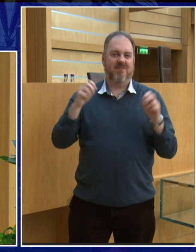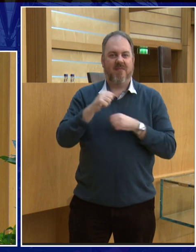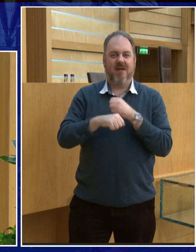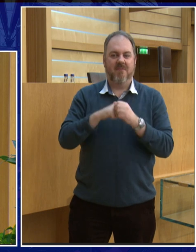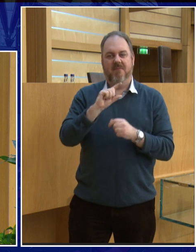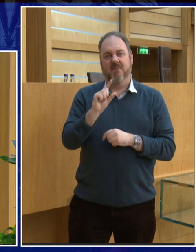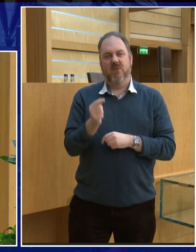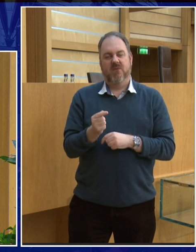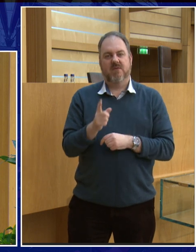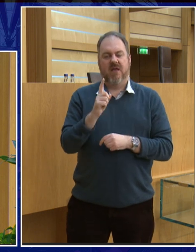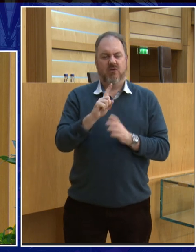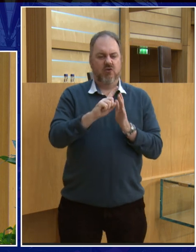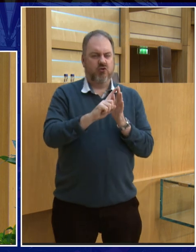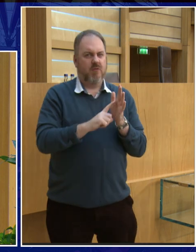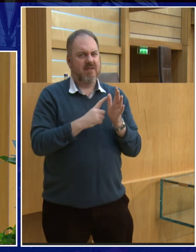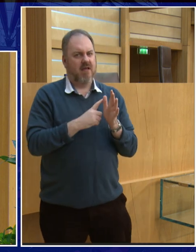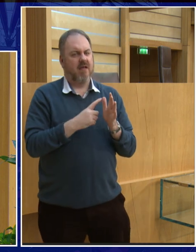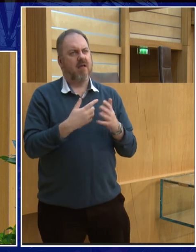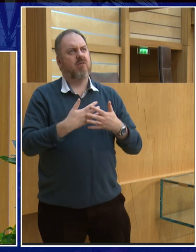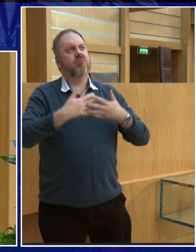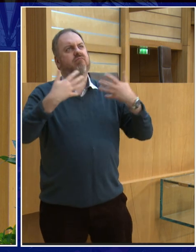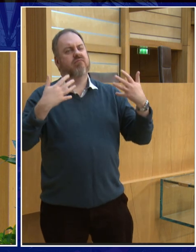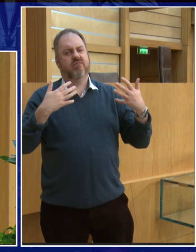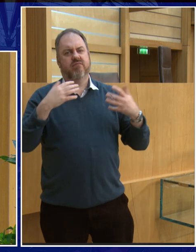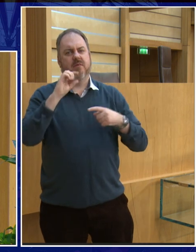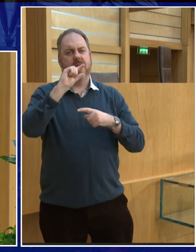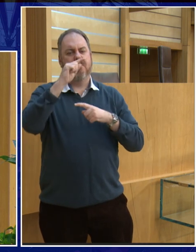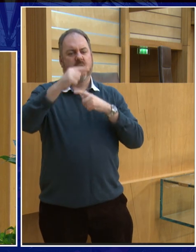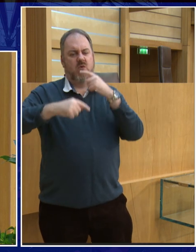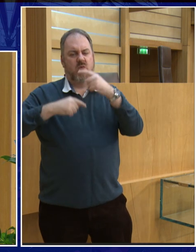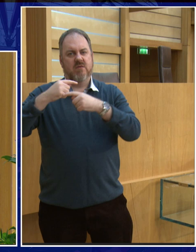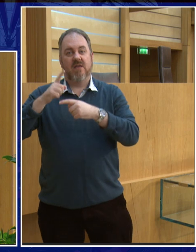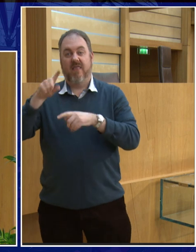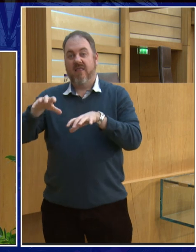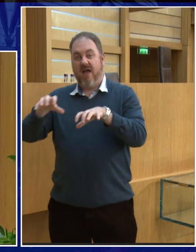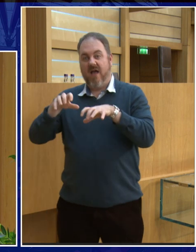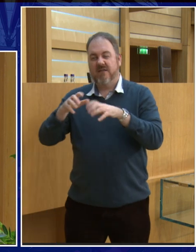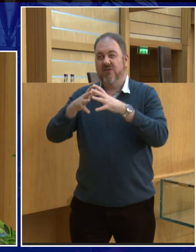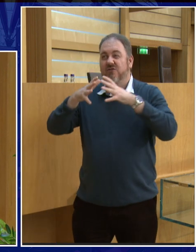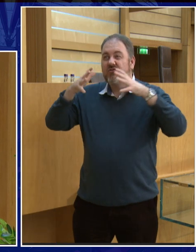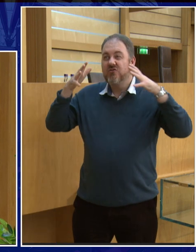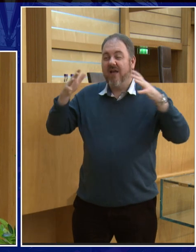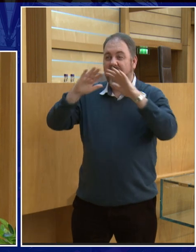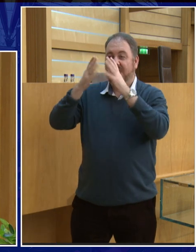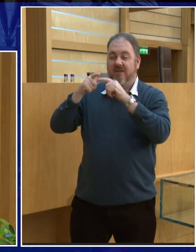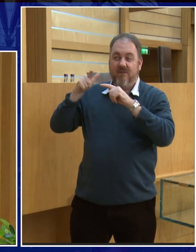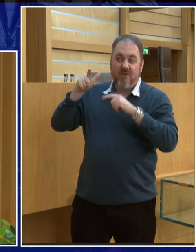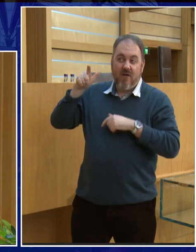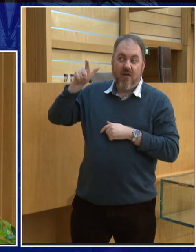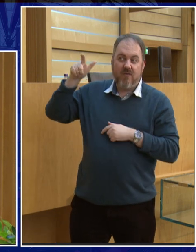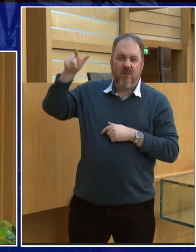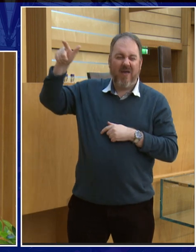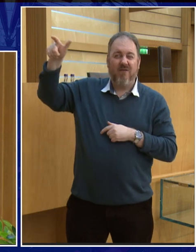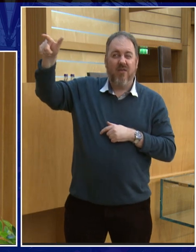Jupiter has lots of moons Saturn has lots of moons but then as you go further out into the ice giants a long long way away from the sun you get fewer